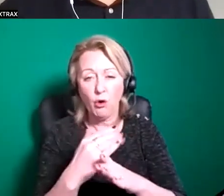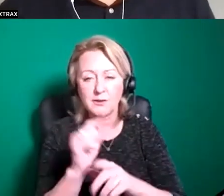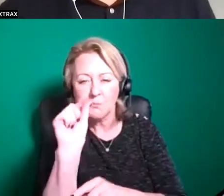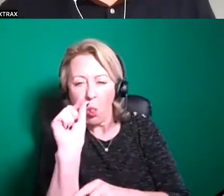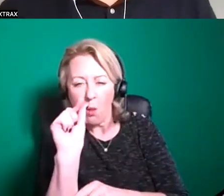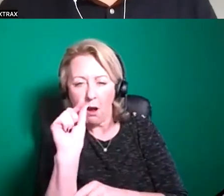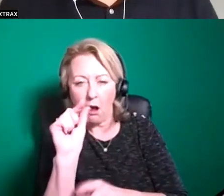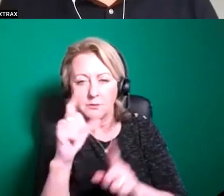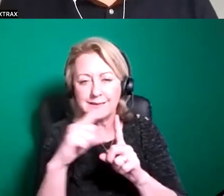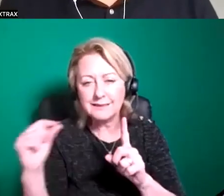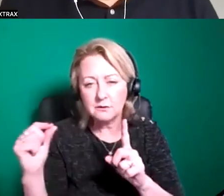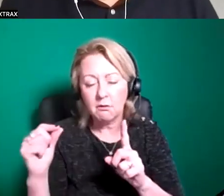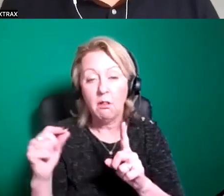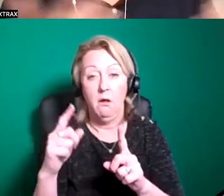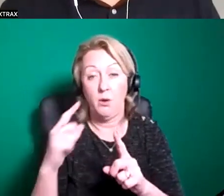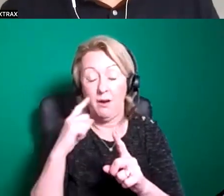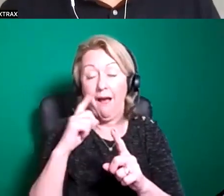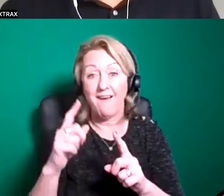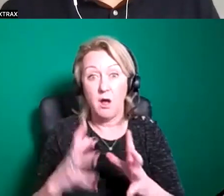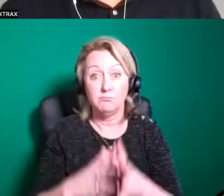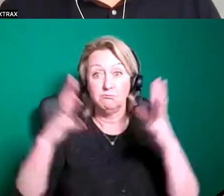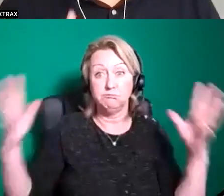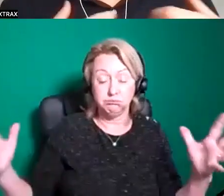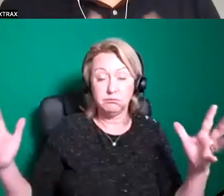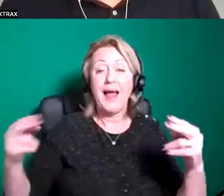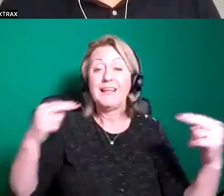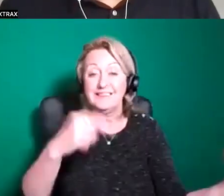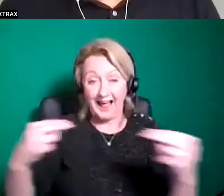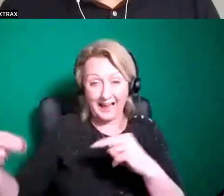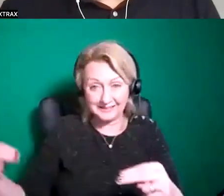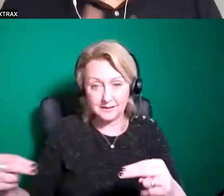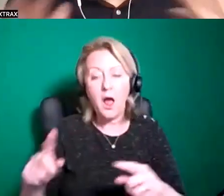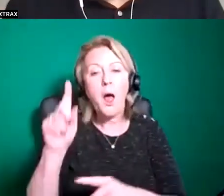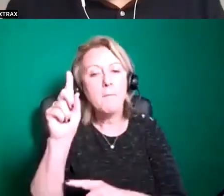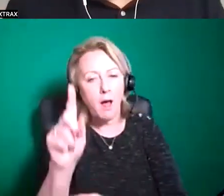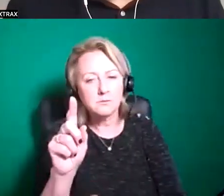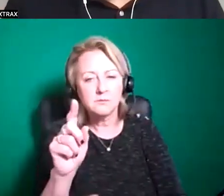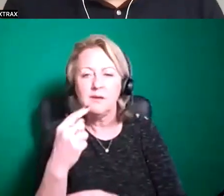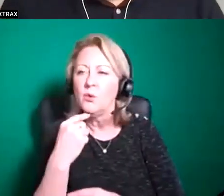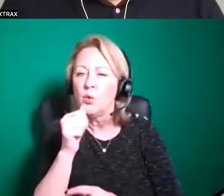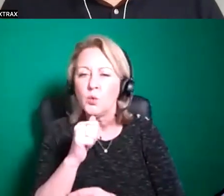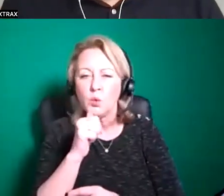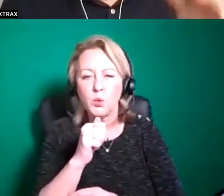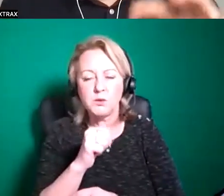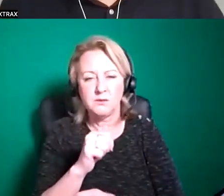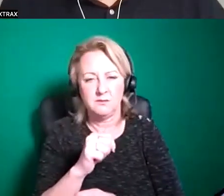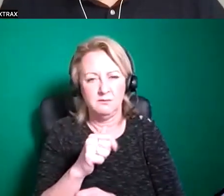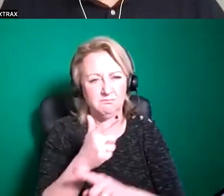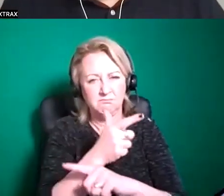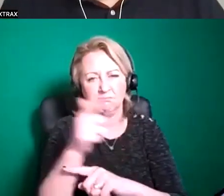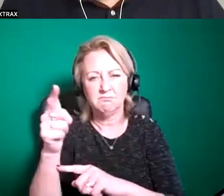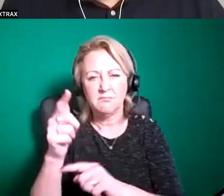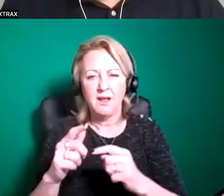planning is something like a large-scale dance performance which is also going to use kind of video mapping elements i would maybe kind of